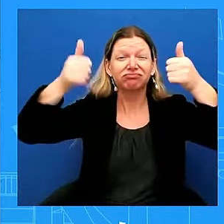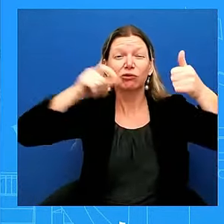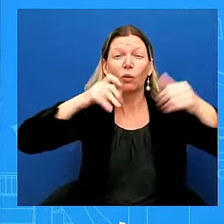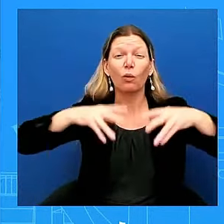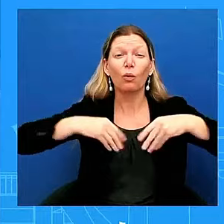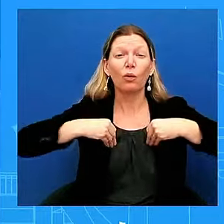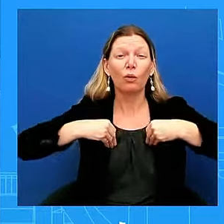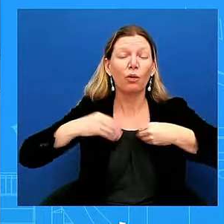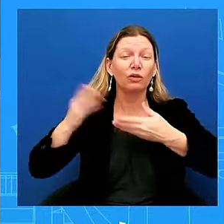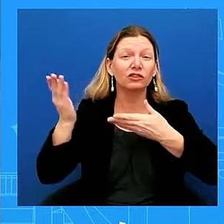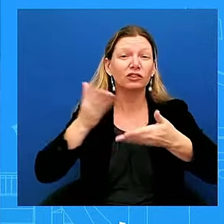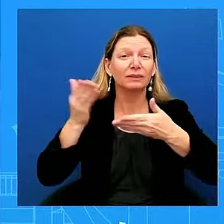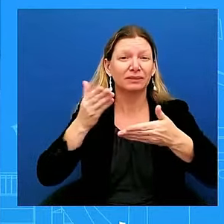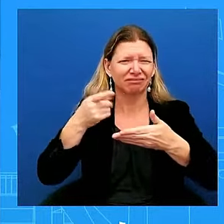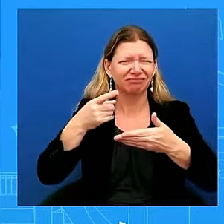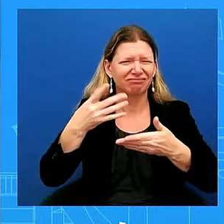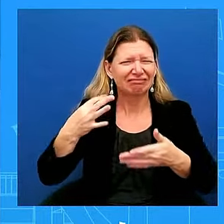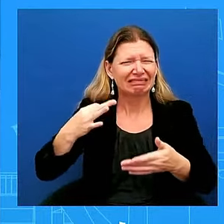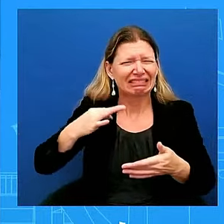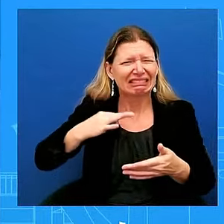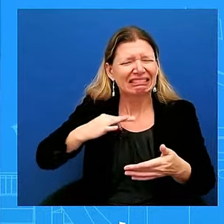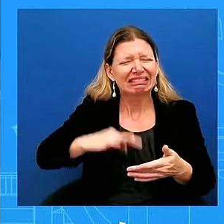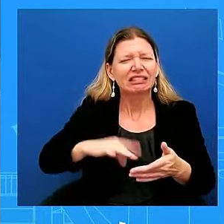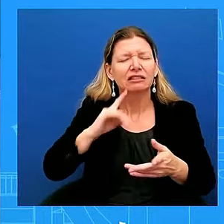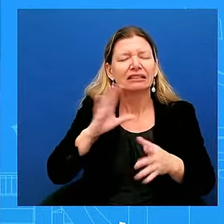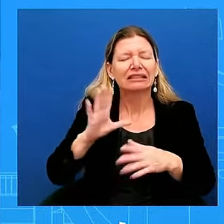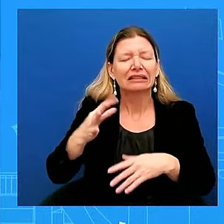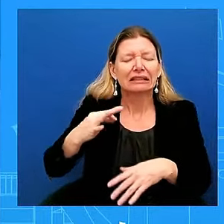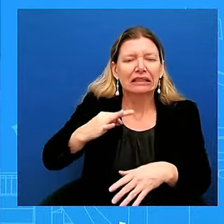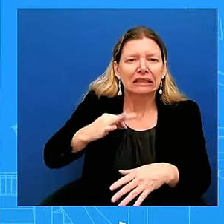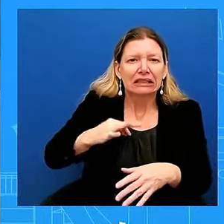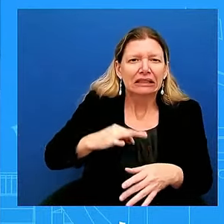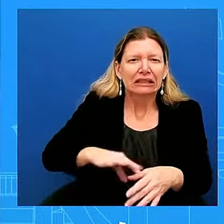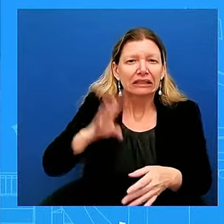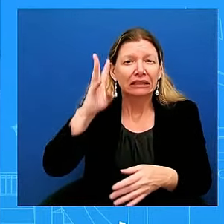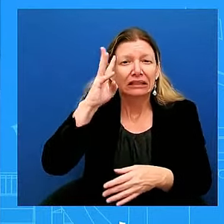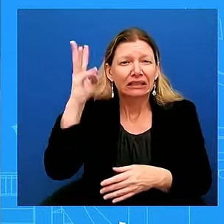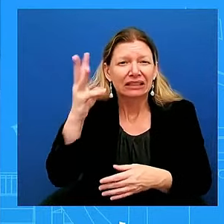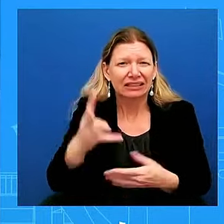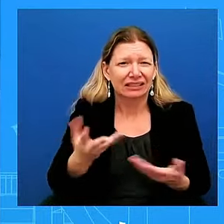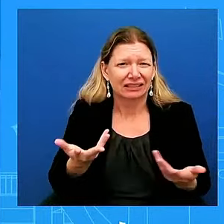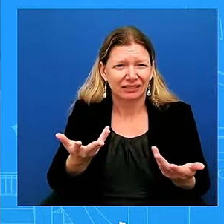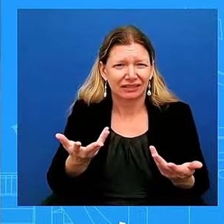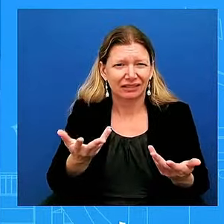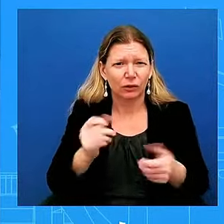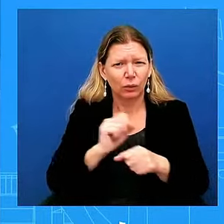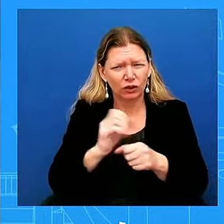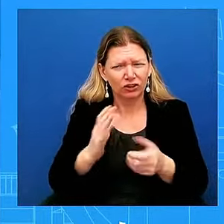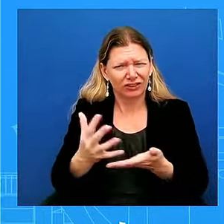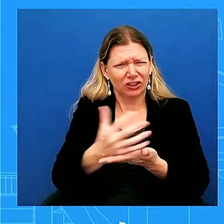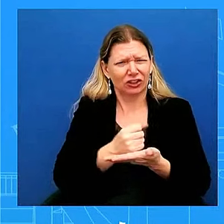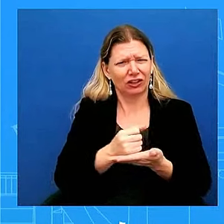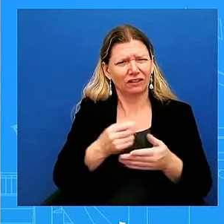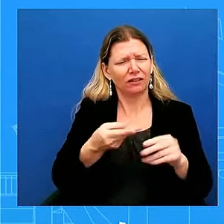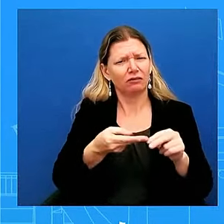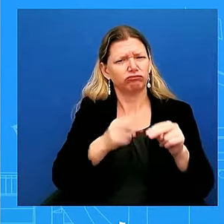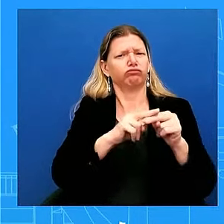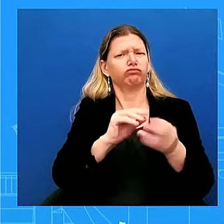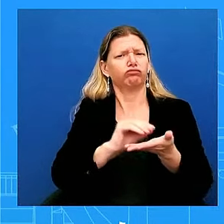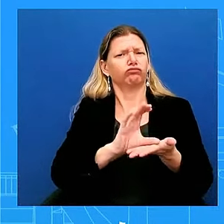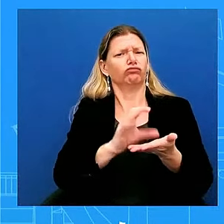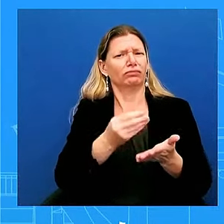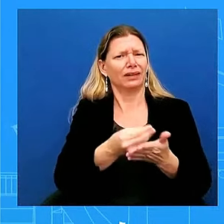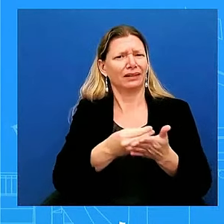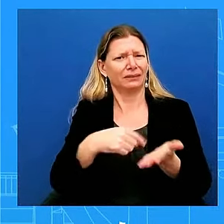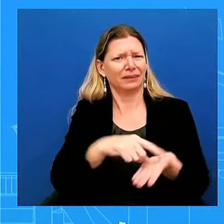then we establish, if may, is the U.S. bottom line – is the U.S. urging Israel to measure its response? MS. What I will say is what Jake